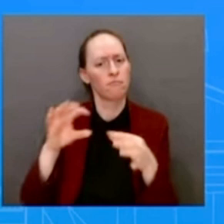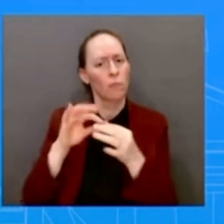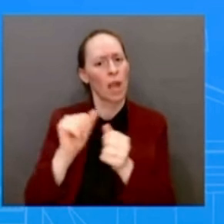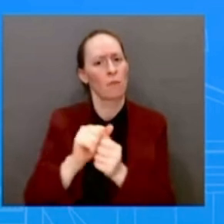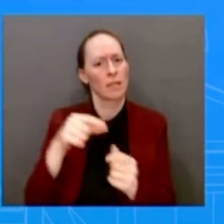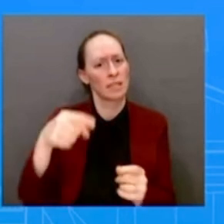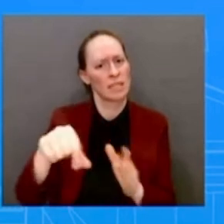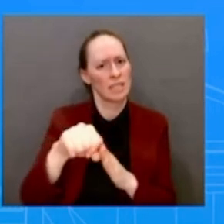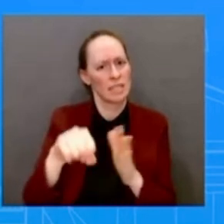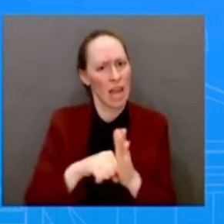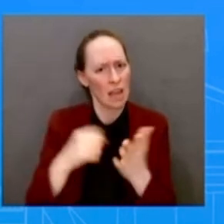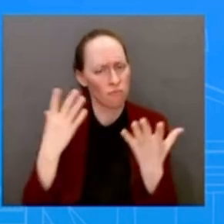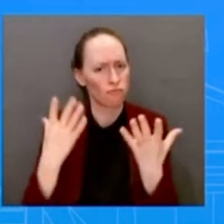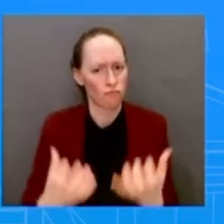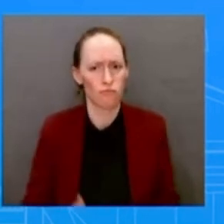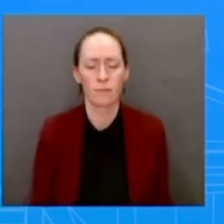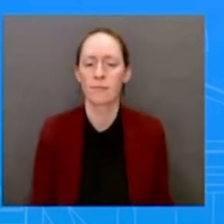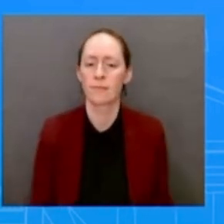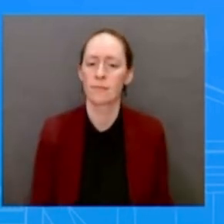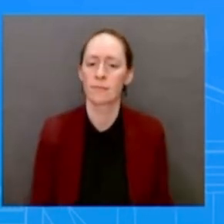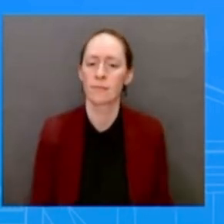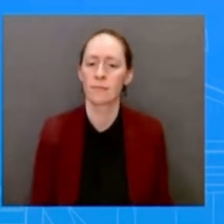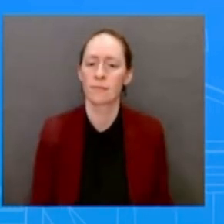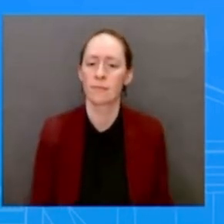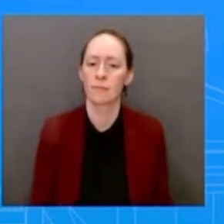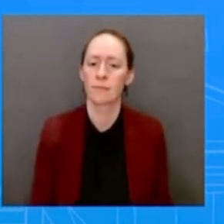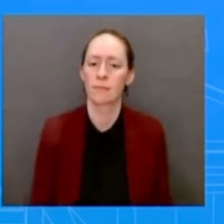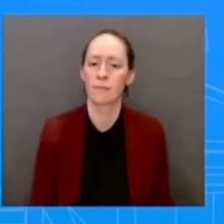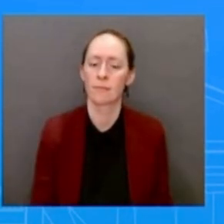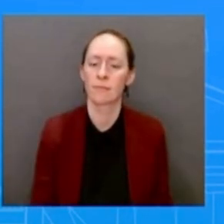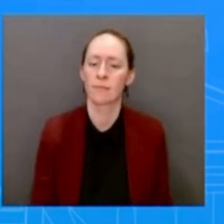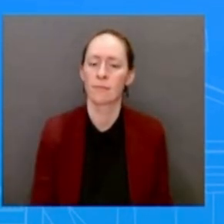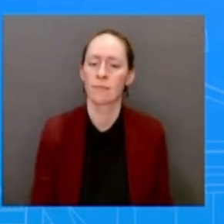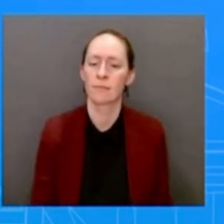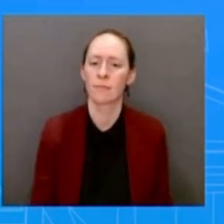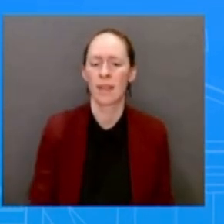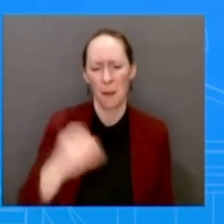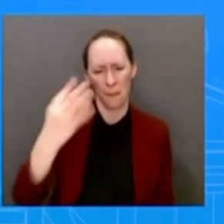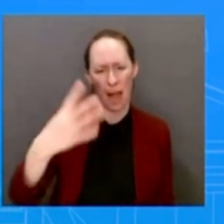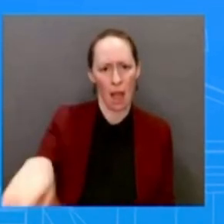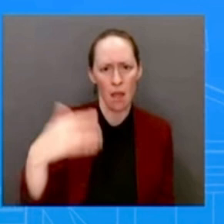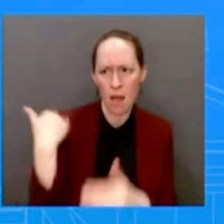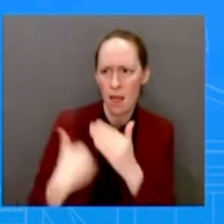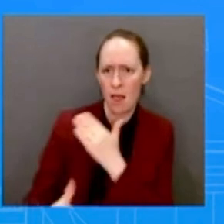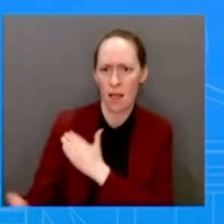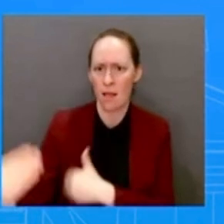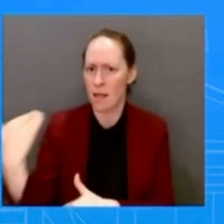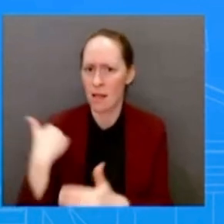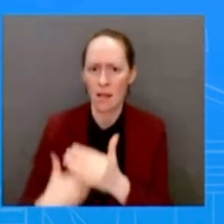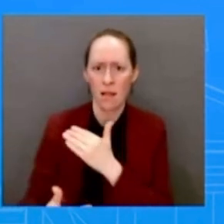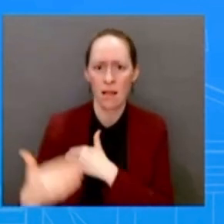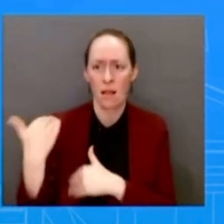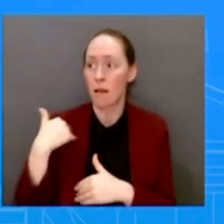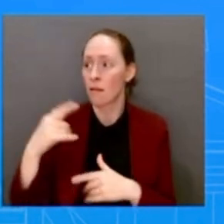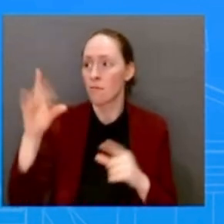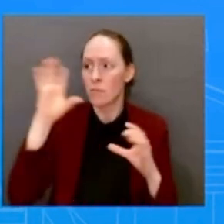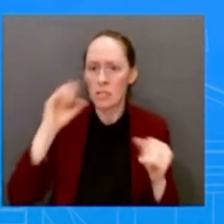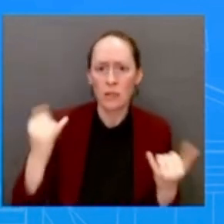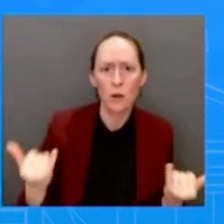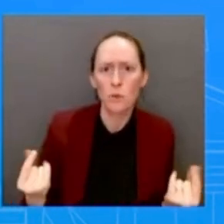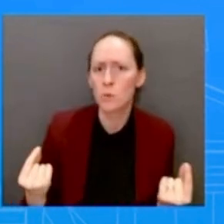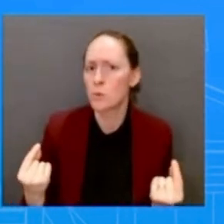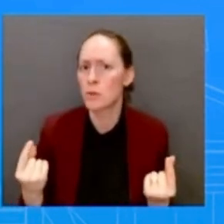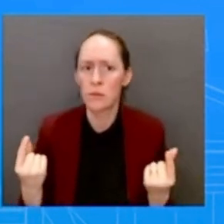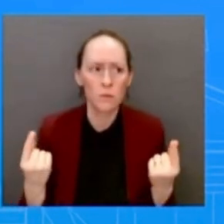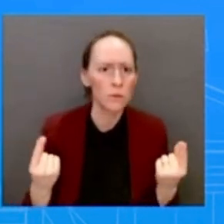week, many of you were asking me, I think your colleague was asking me, which direction the President was going to go. And he never made that clear in that